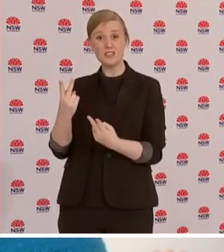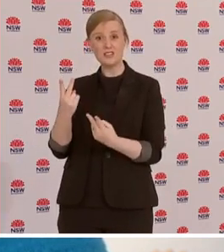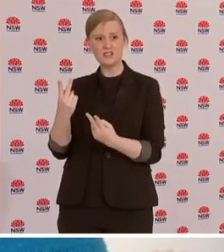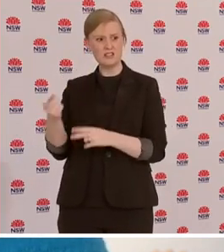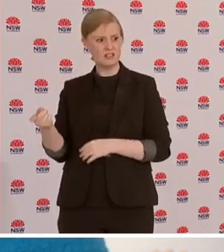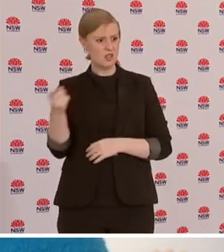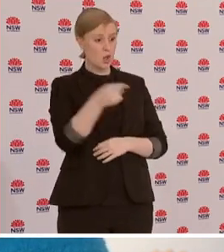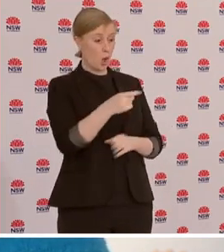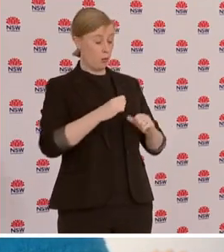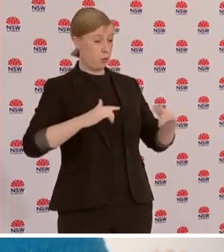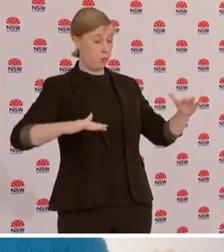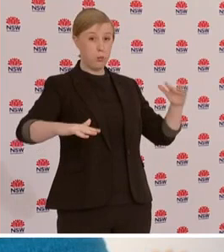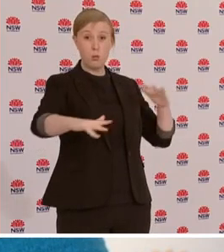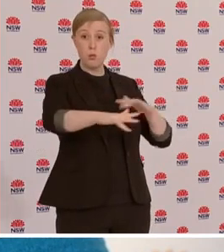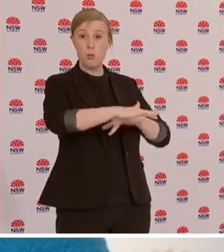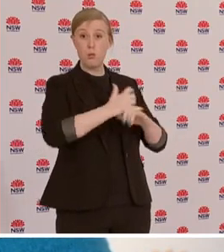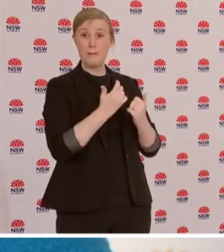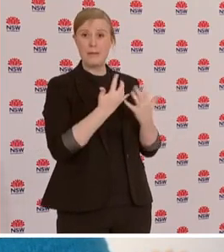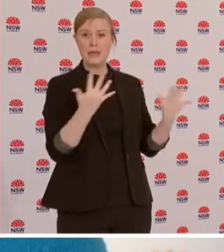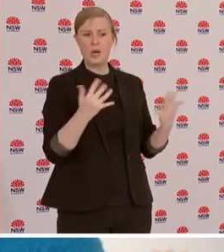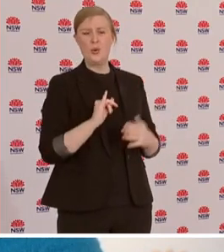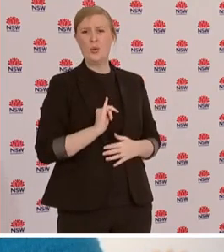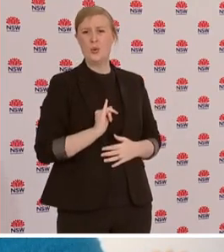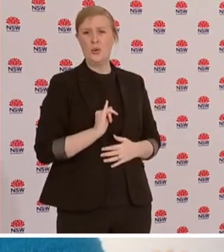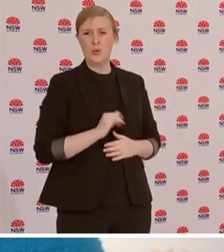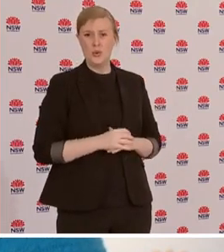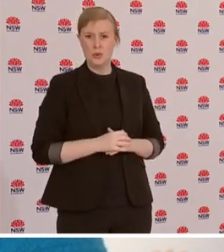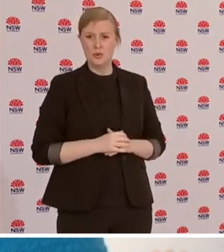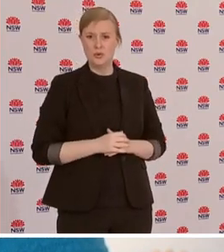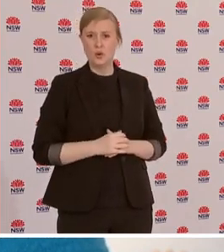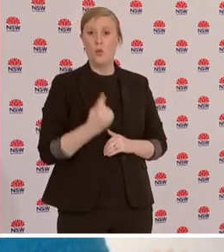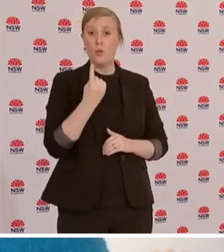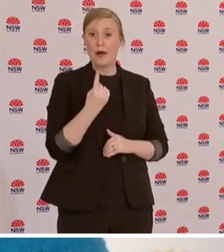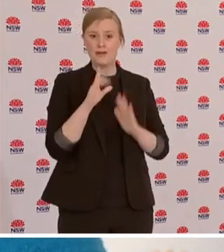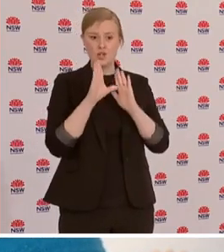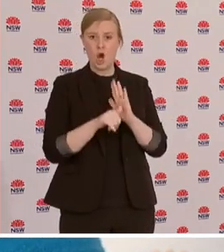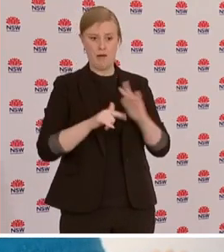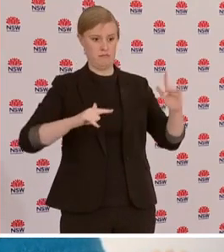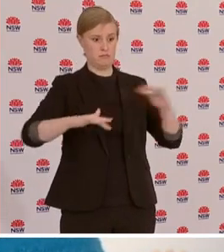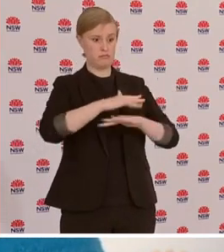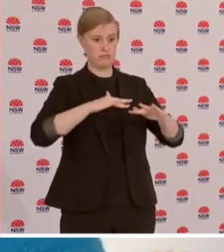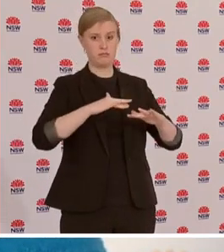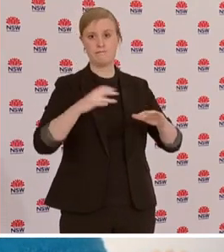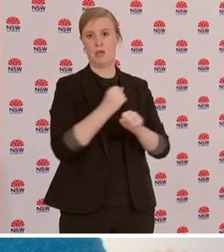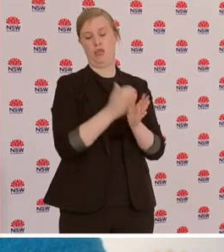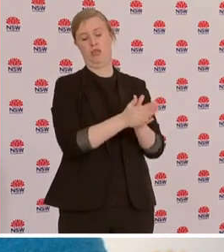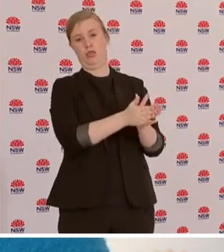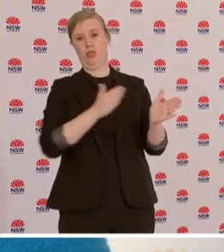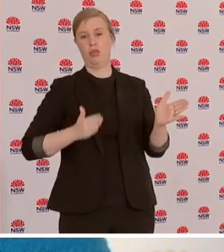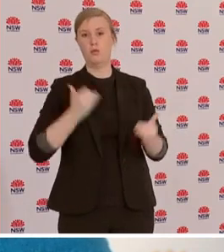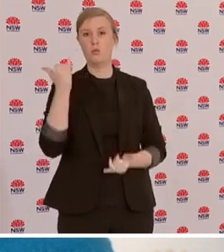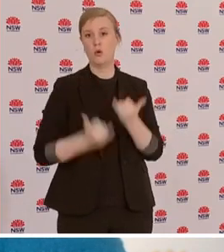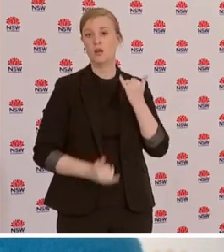setbacks. I don't want to burden our citizens any more than we need to but we also rely on each other to do the right thing